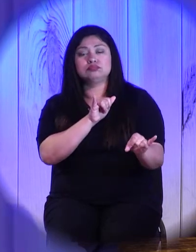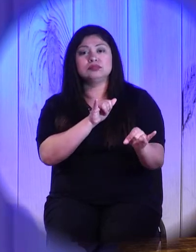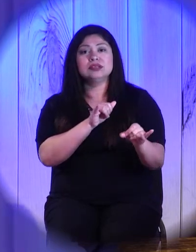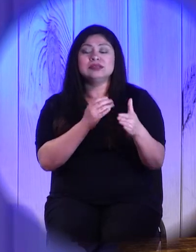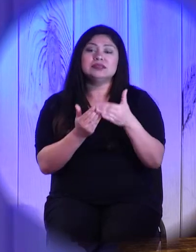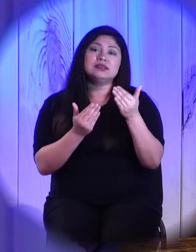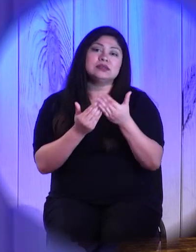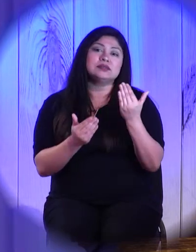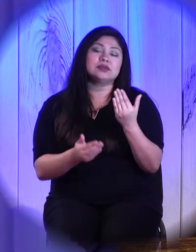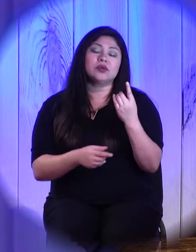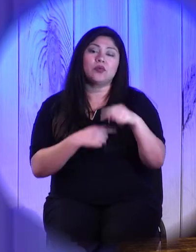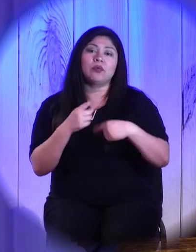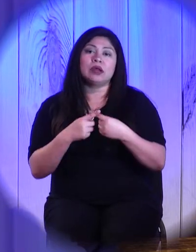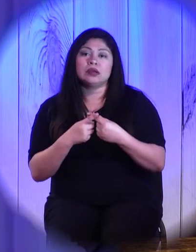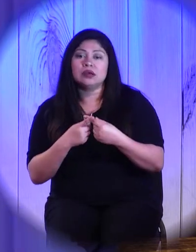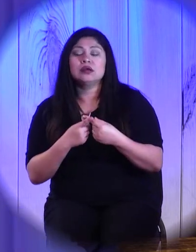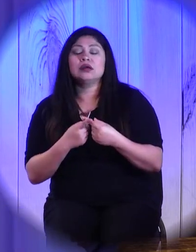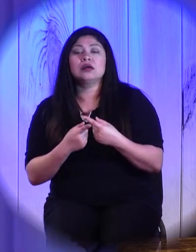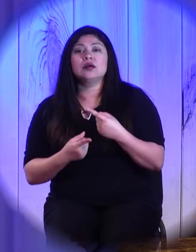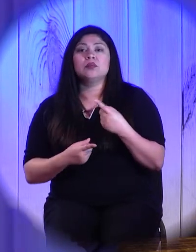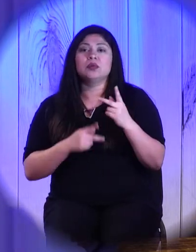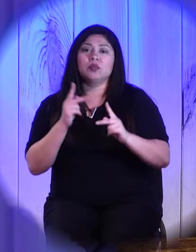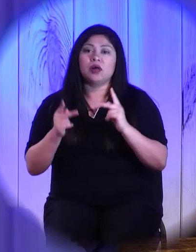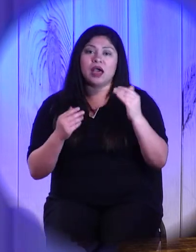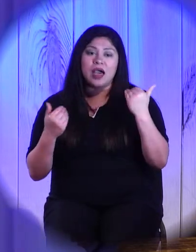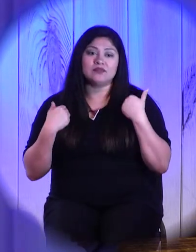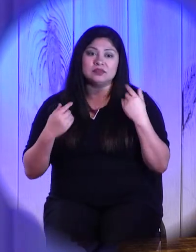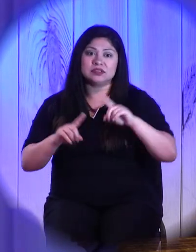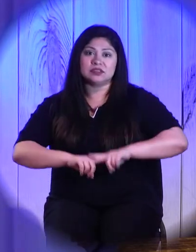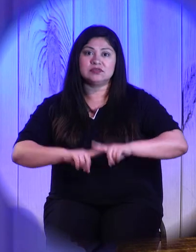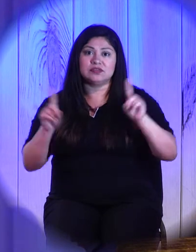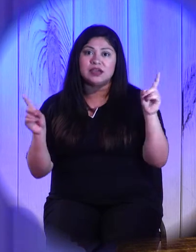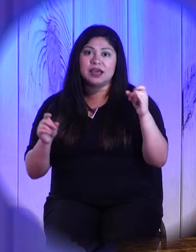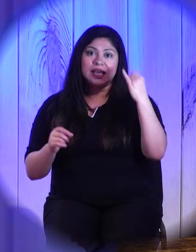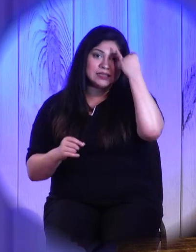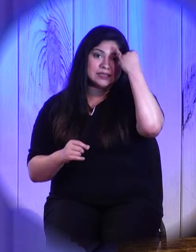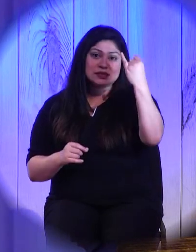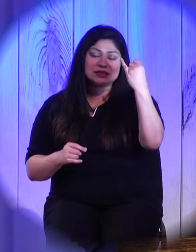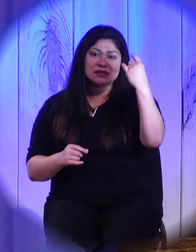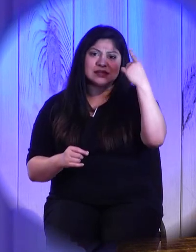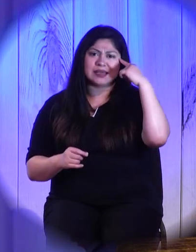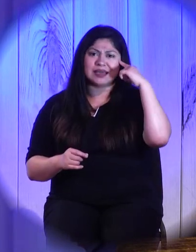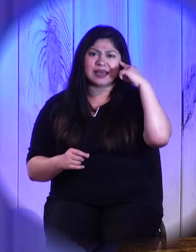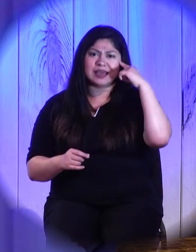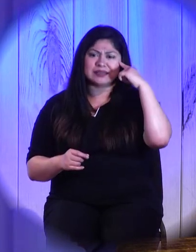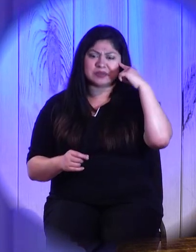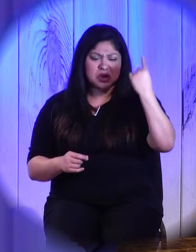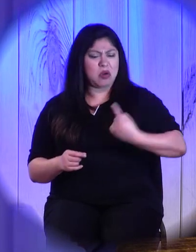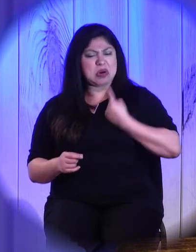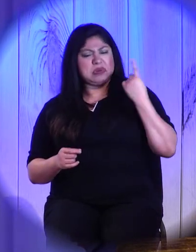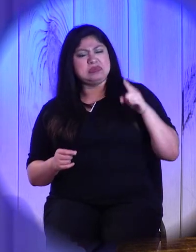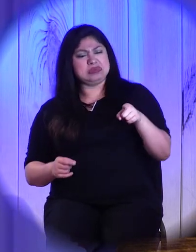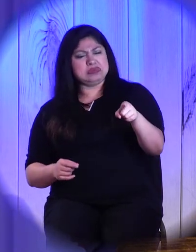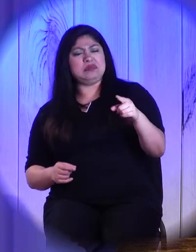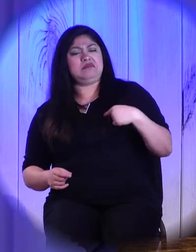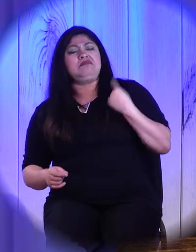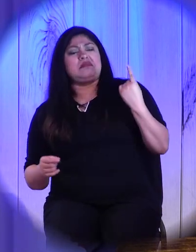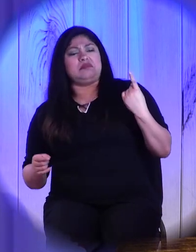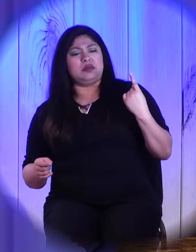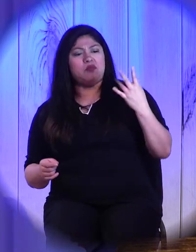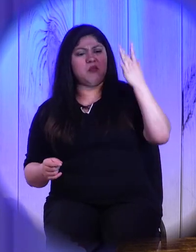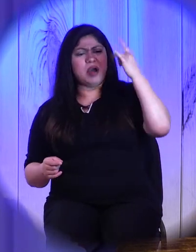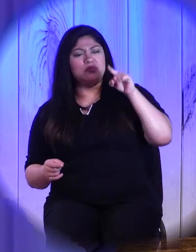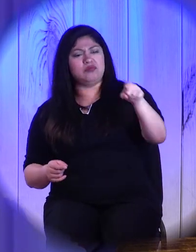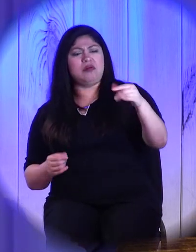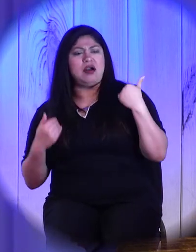to think that different idea is itself offensive to your position. That's a silly way of living. That really, just because